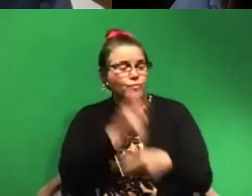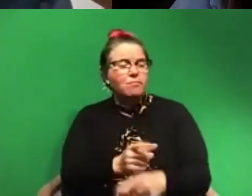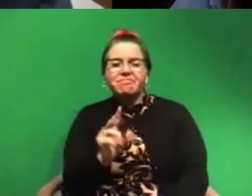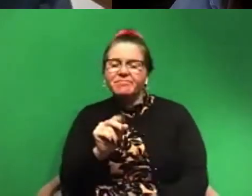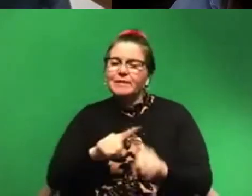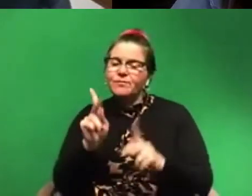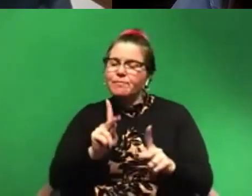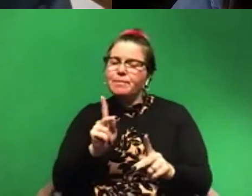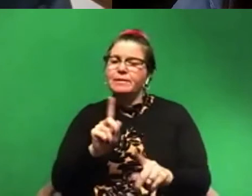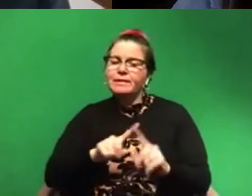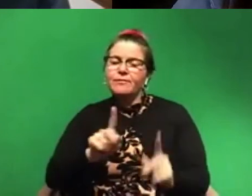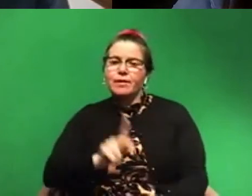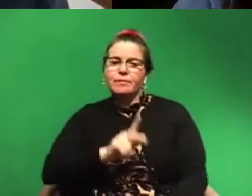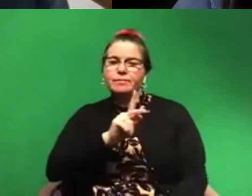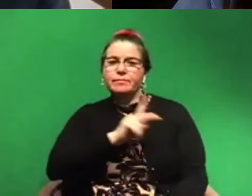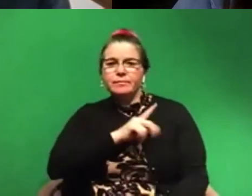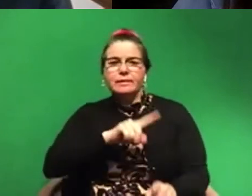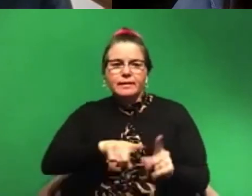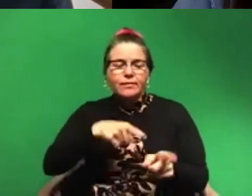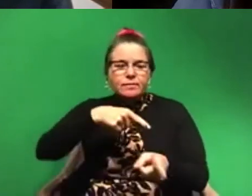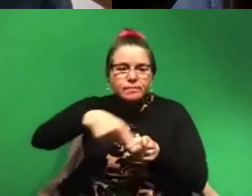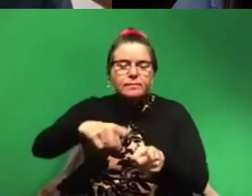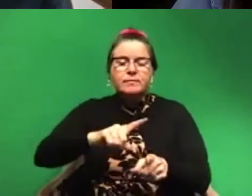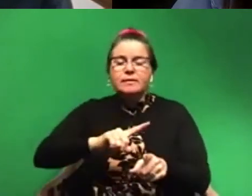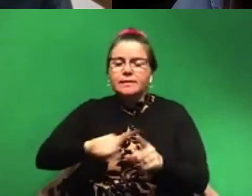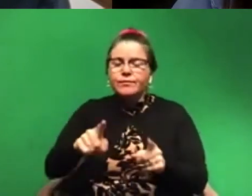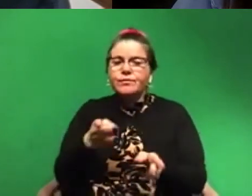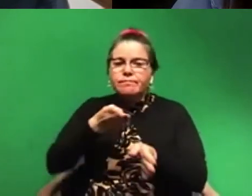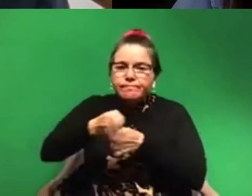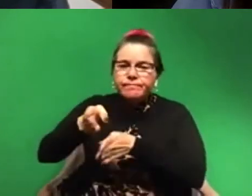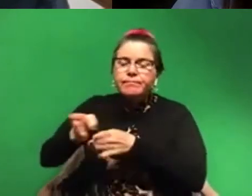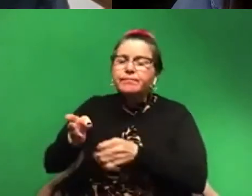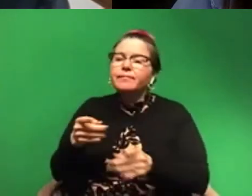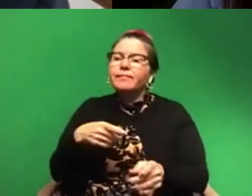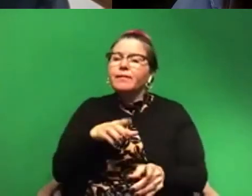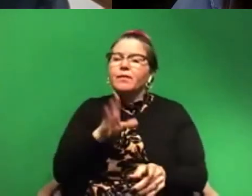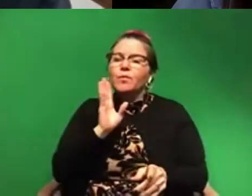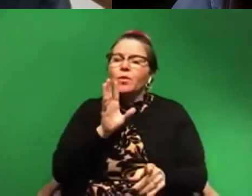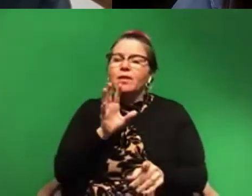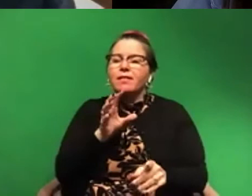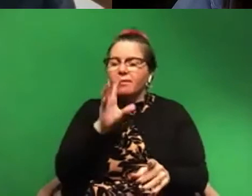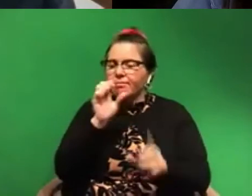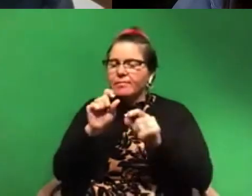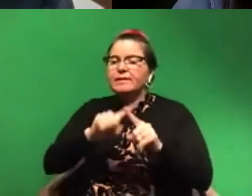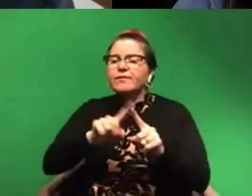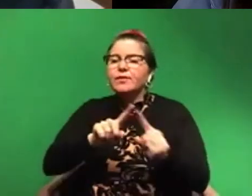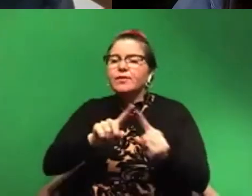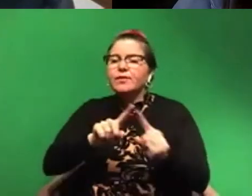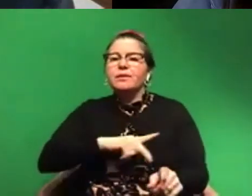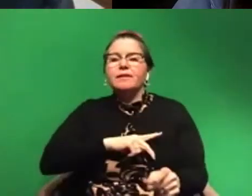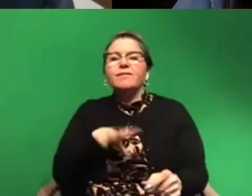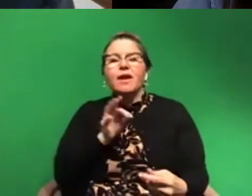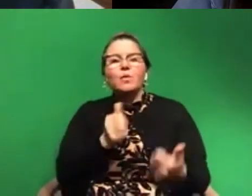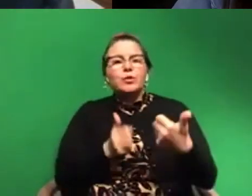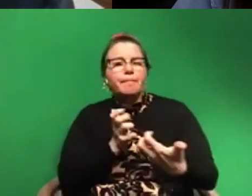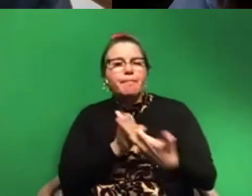characters, different disciplines, um, different, uh, careers tend to attract different types of personalities. Find the one that meshes well for